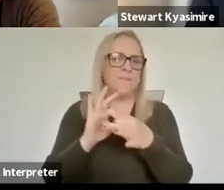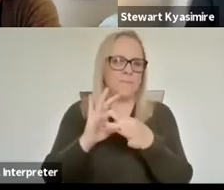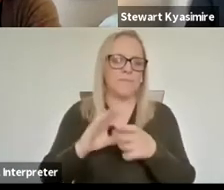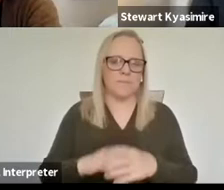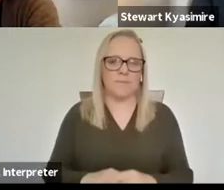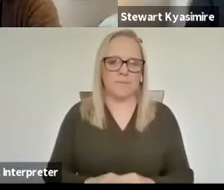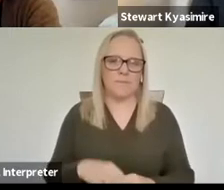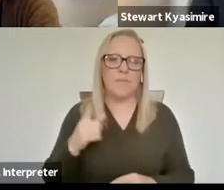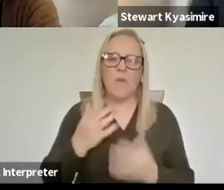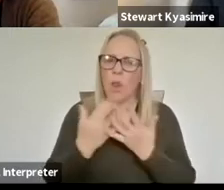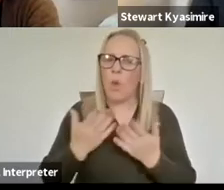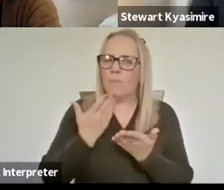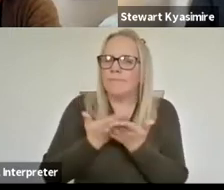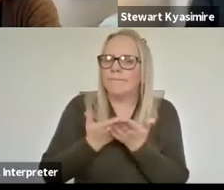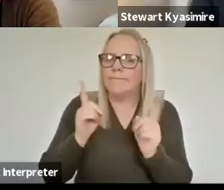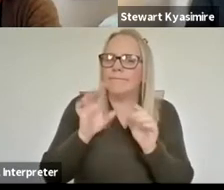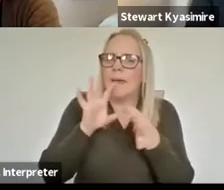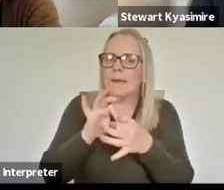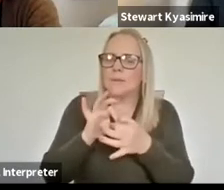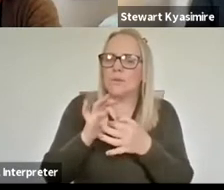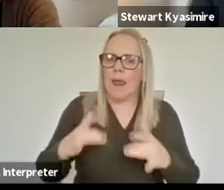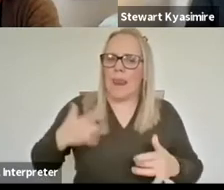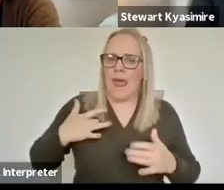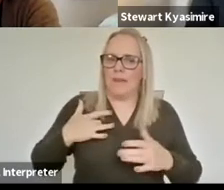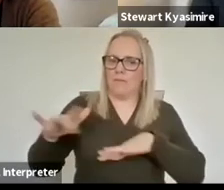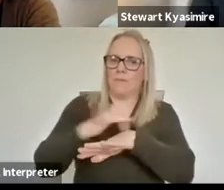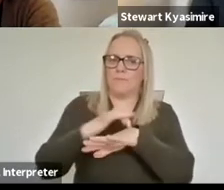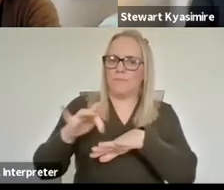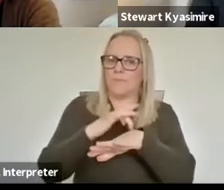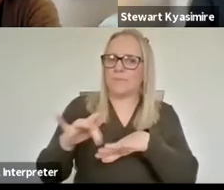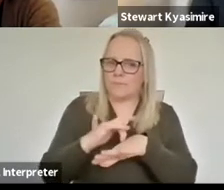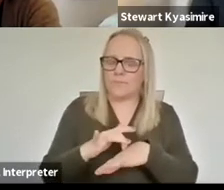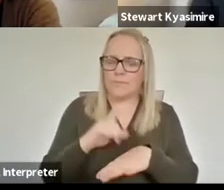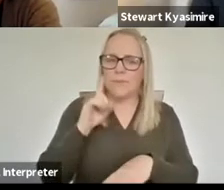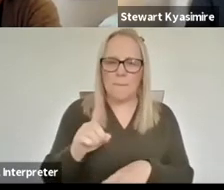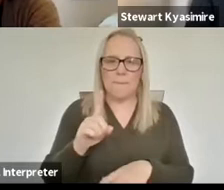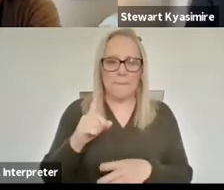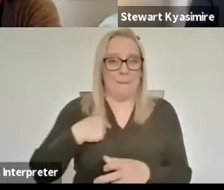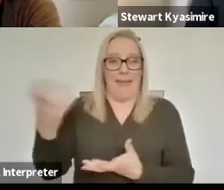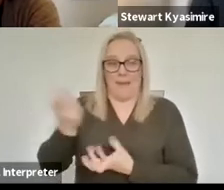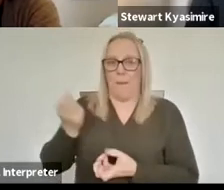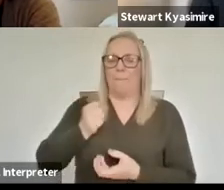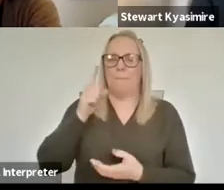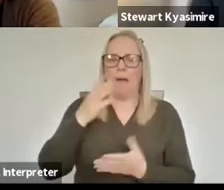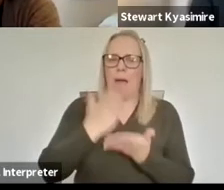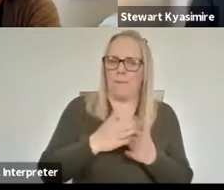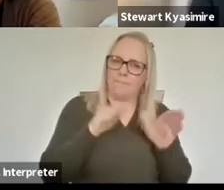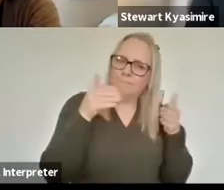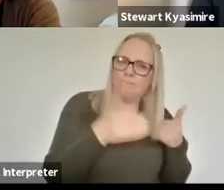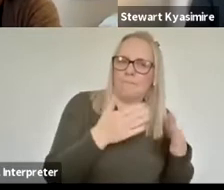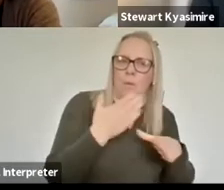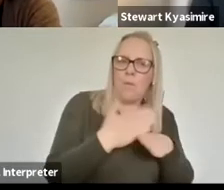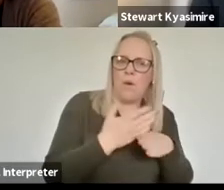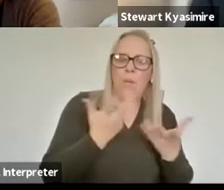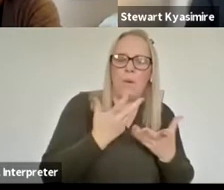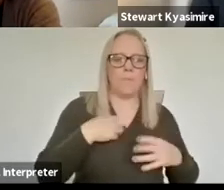performance so my my income to be frank depends upon live performance but most of my work is actually um uh based here at